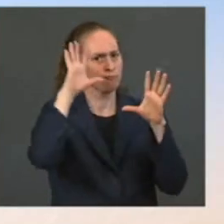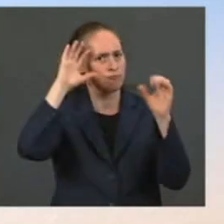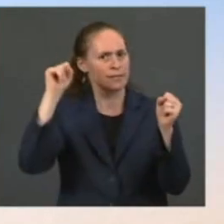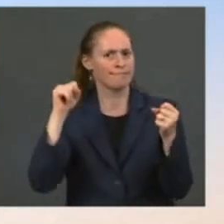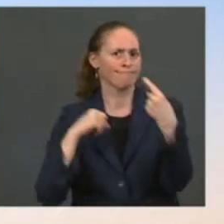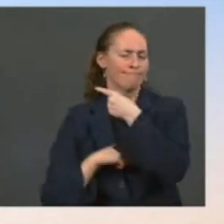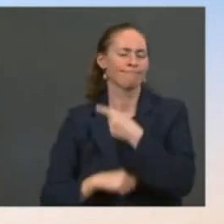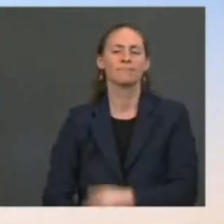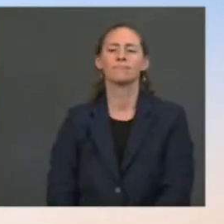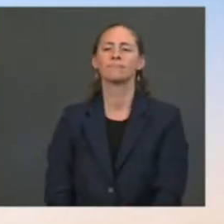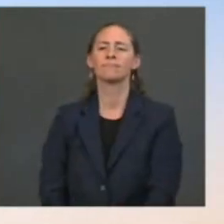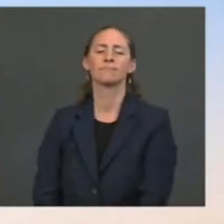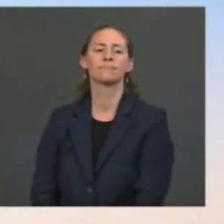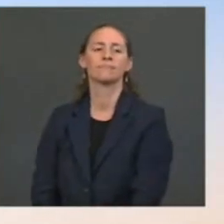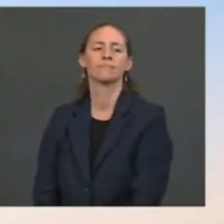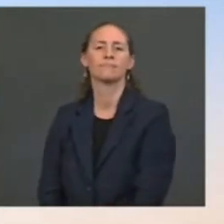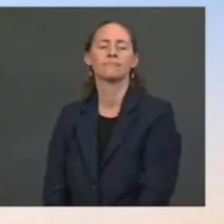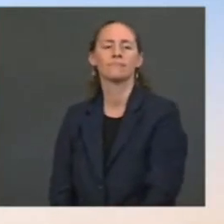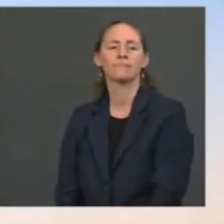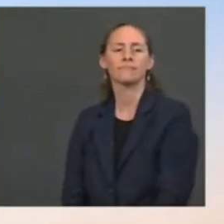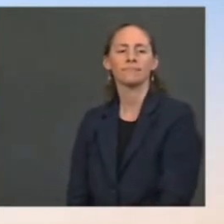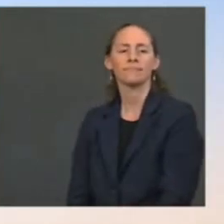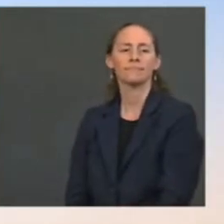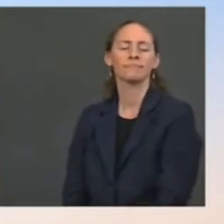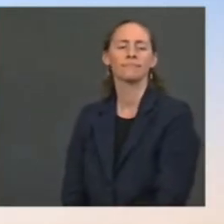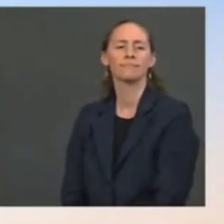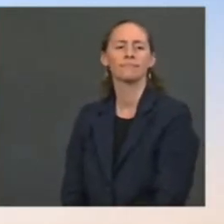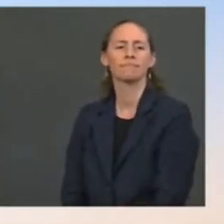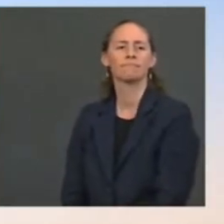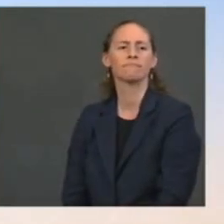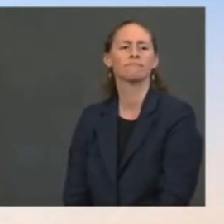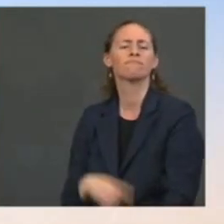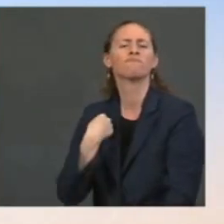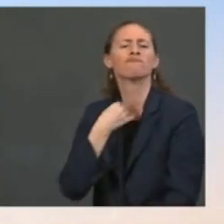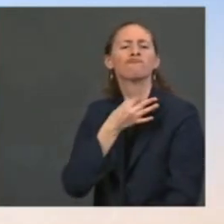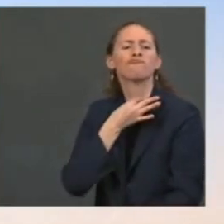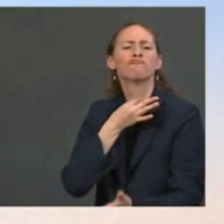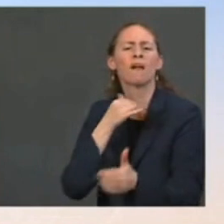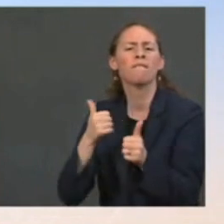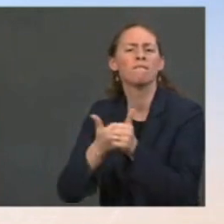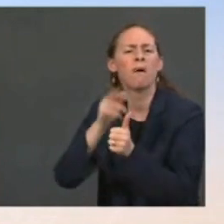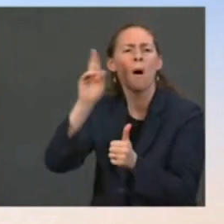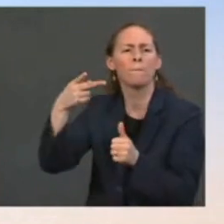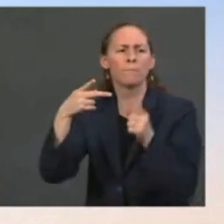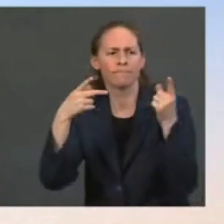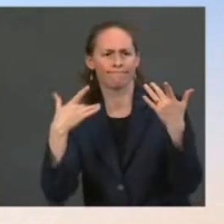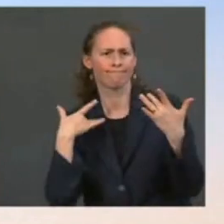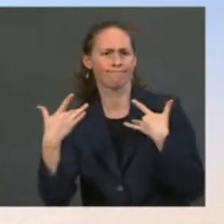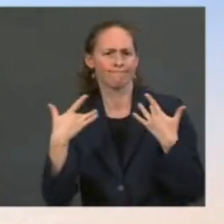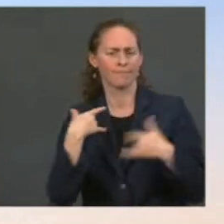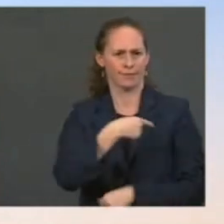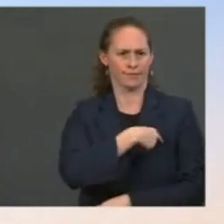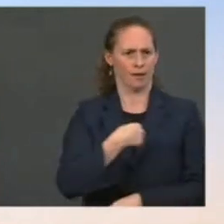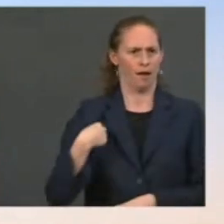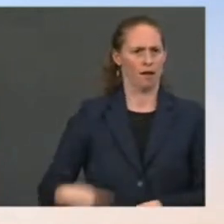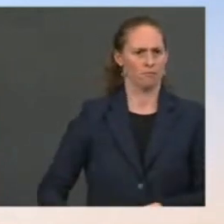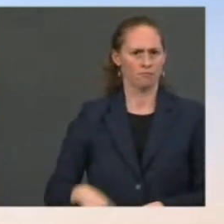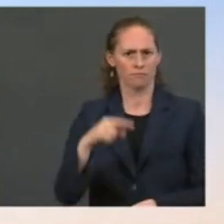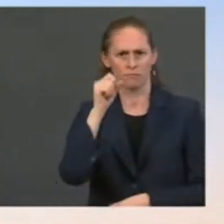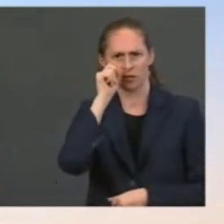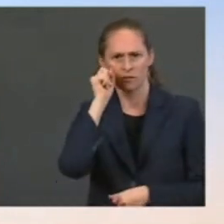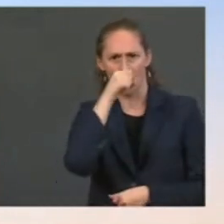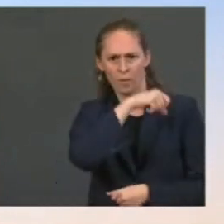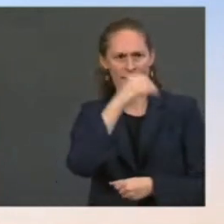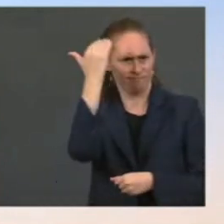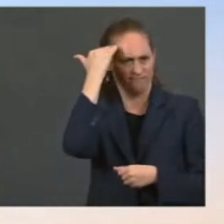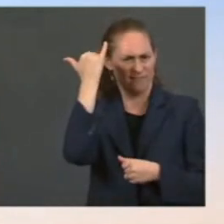I appreciate it. First, following up on Jeff's question regarding China and Taiwan. China has grown increasingly aggressive